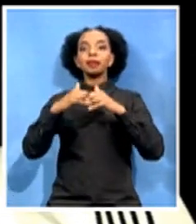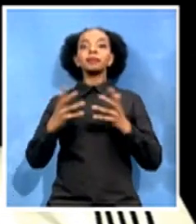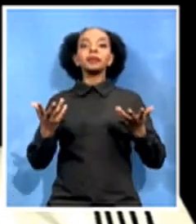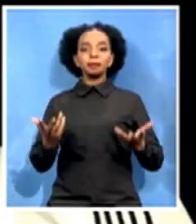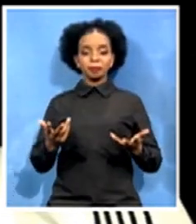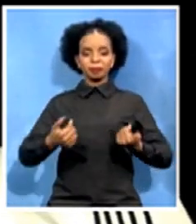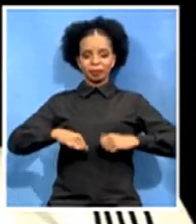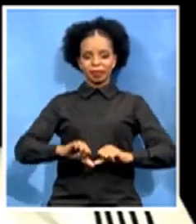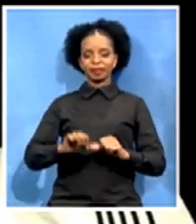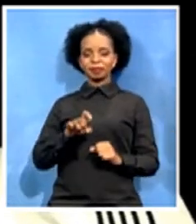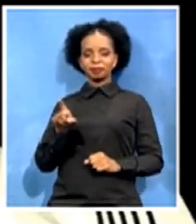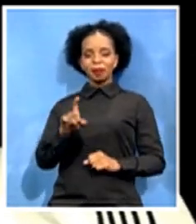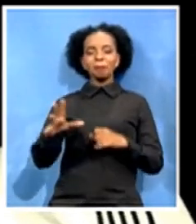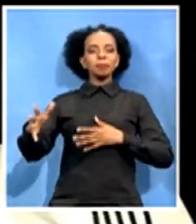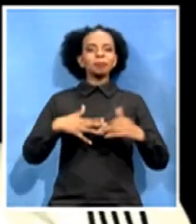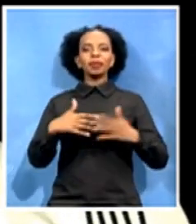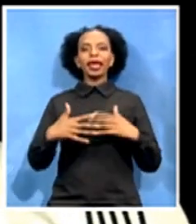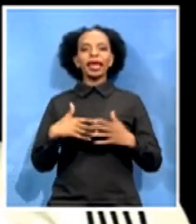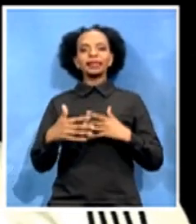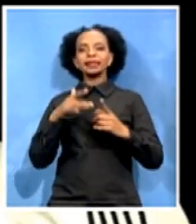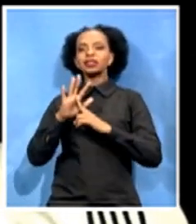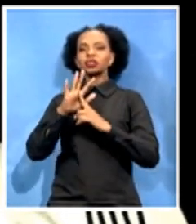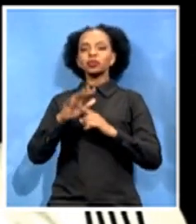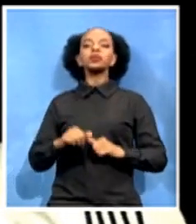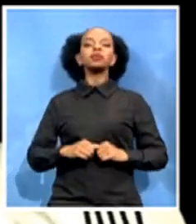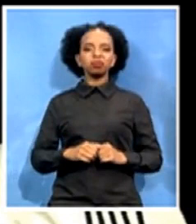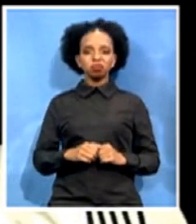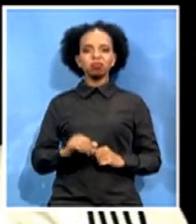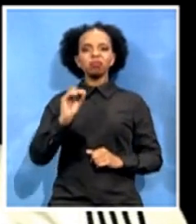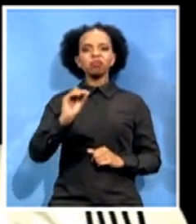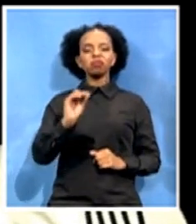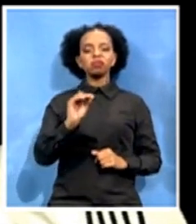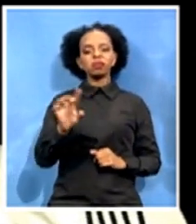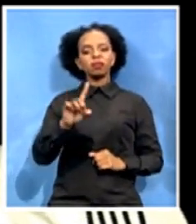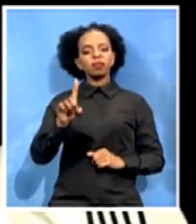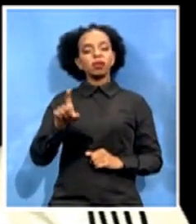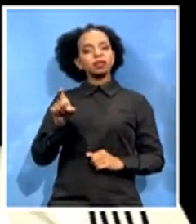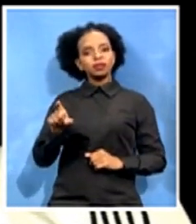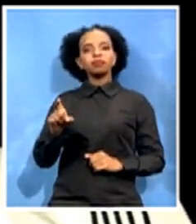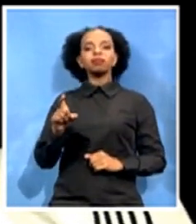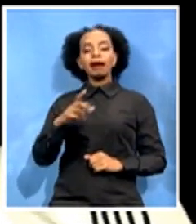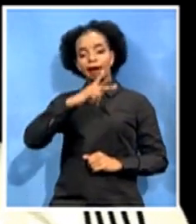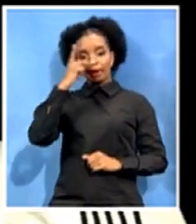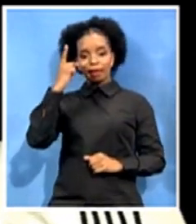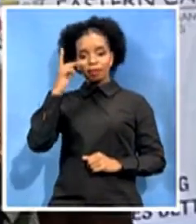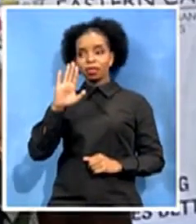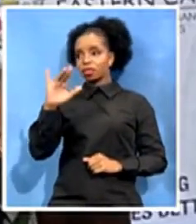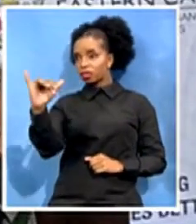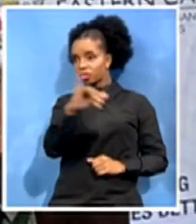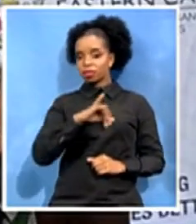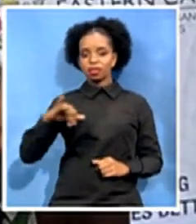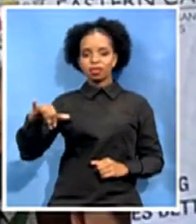consciousness that there was a common enemy that new modern liberation struggle was born.